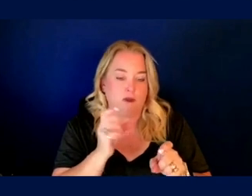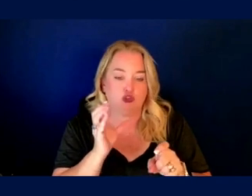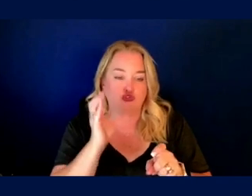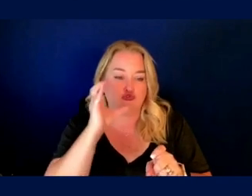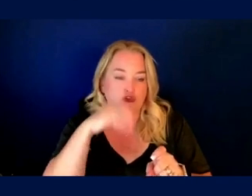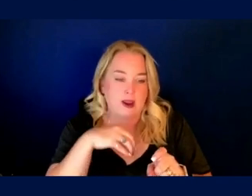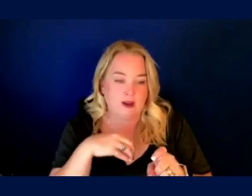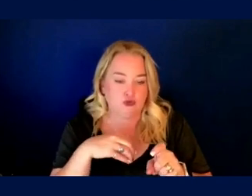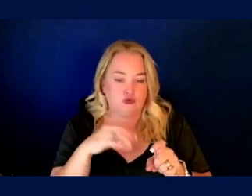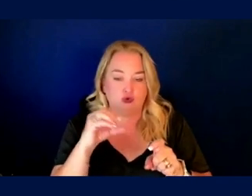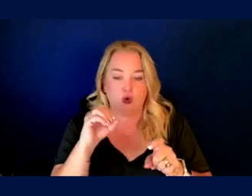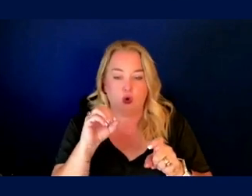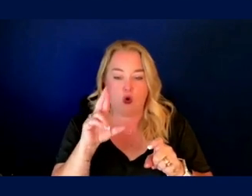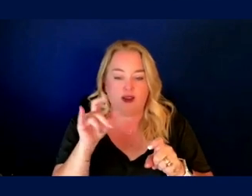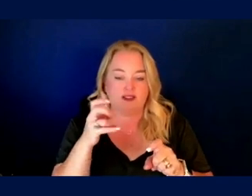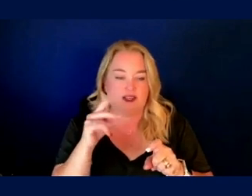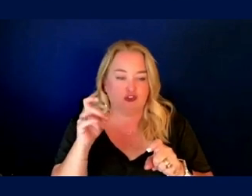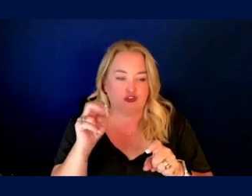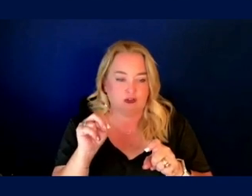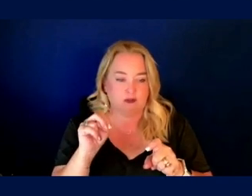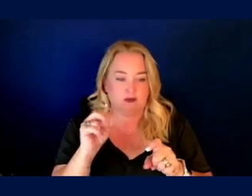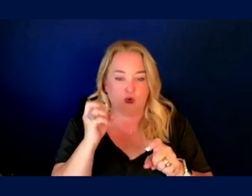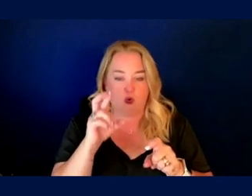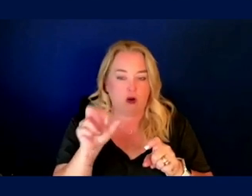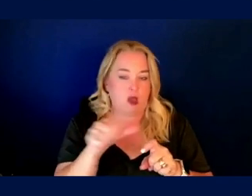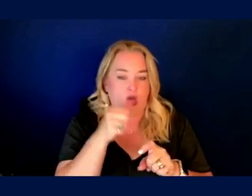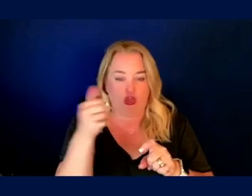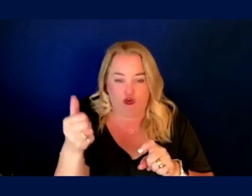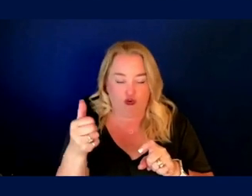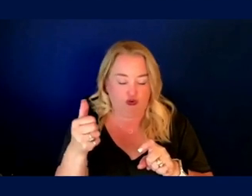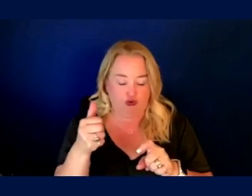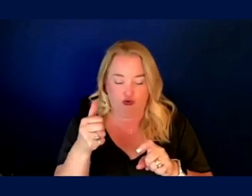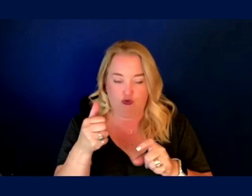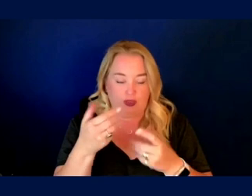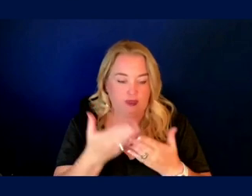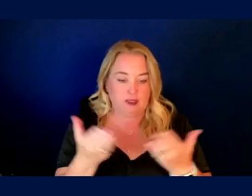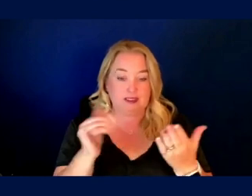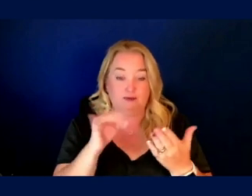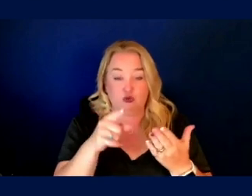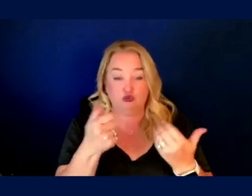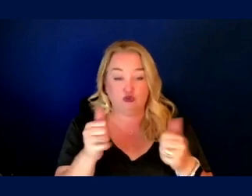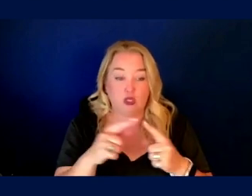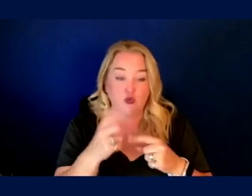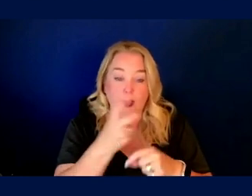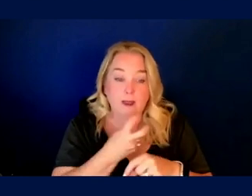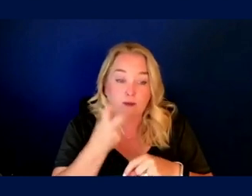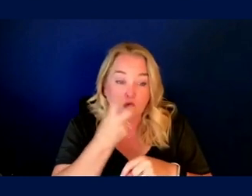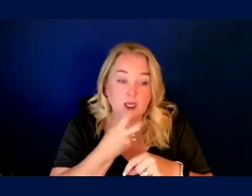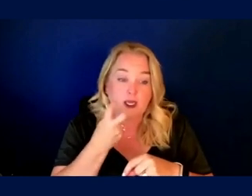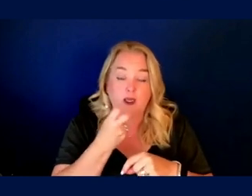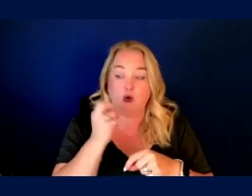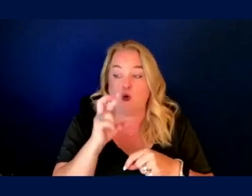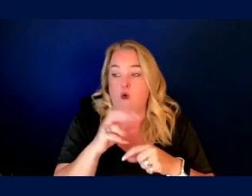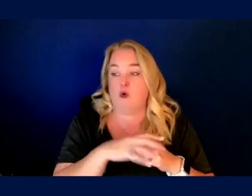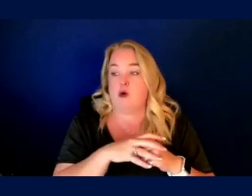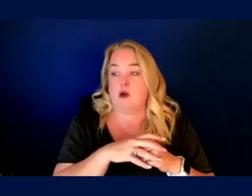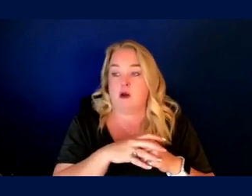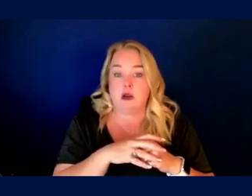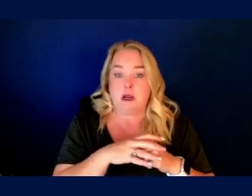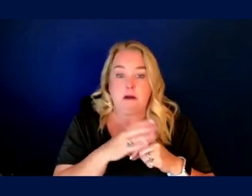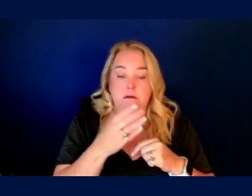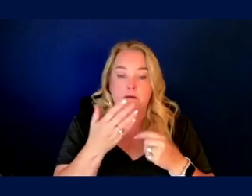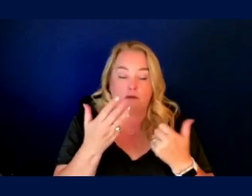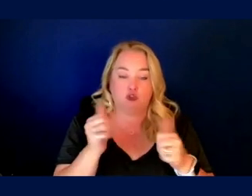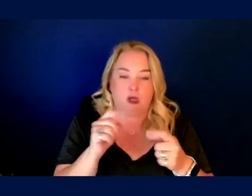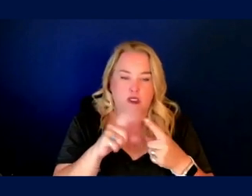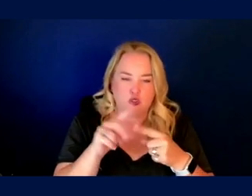orientations in space or other space flight effects. So you can imagine if you're trying to do lip reading or glean someone's